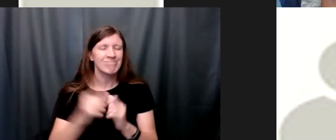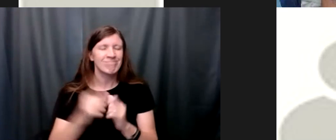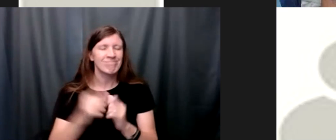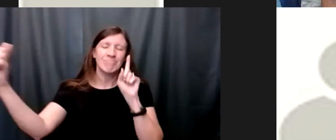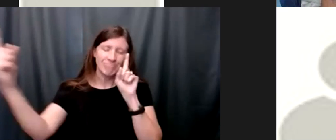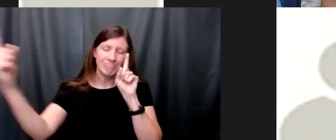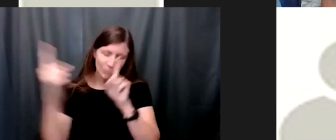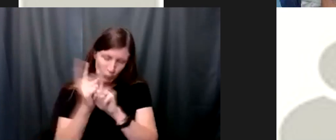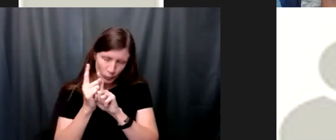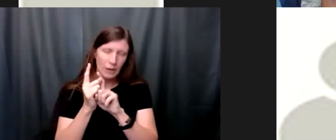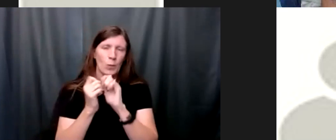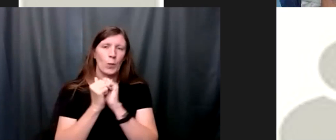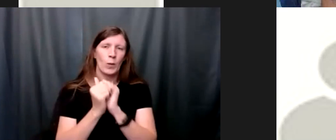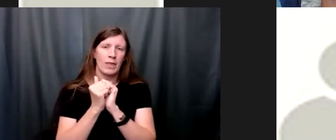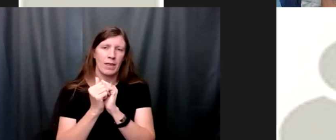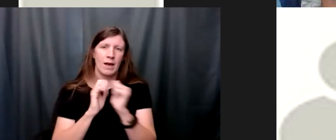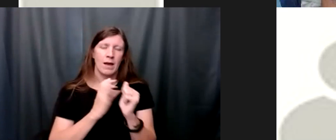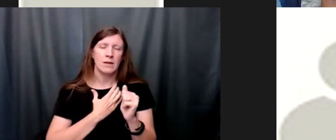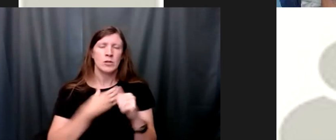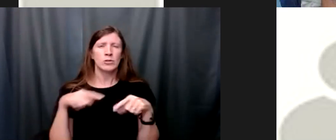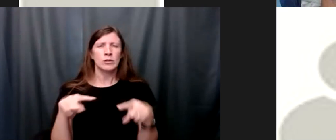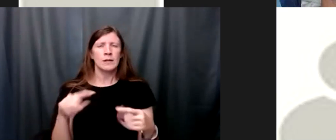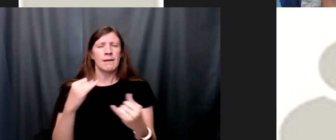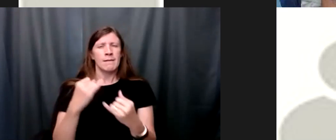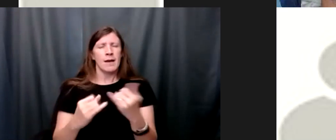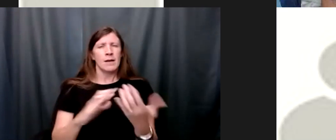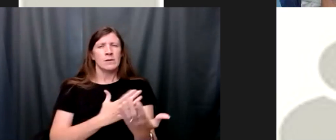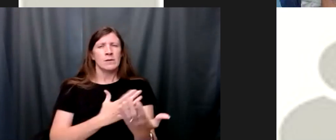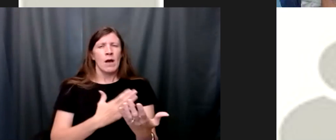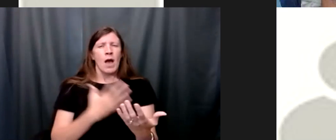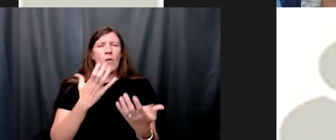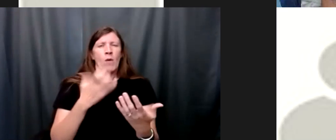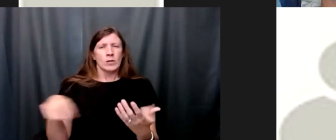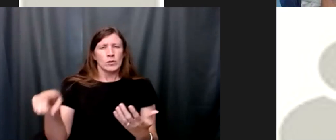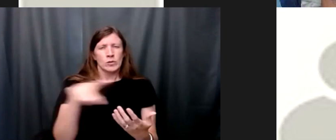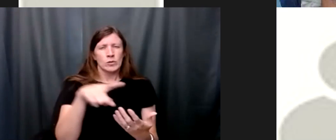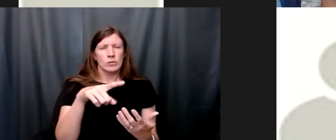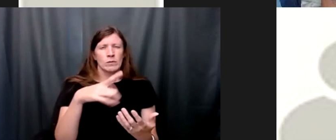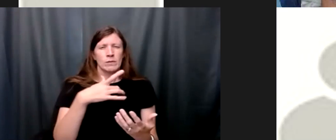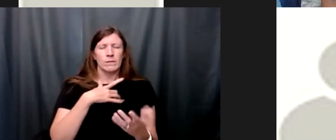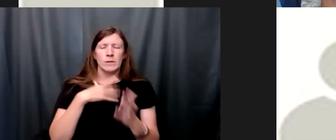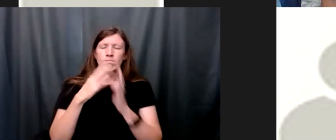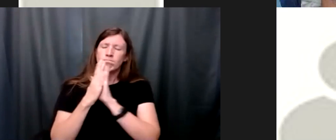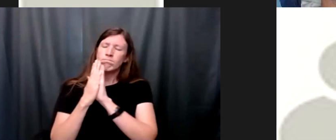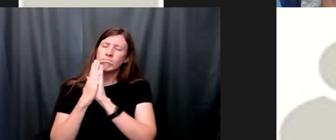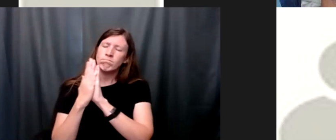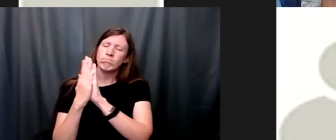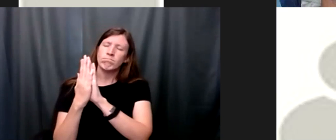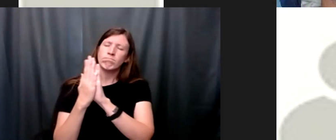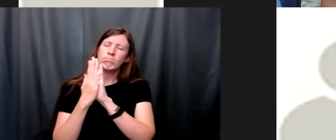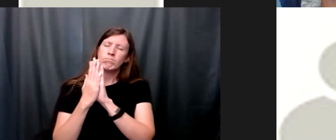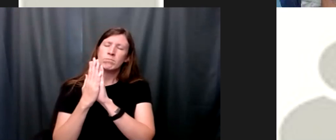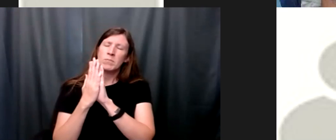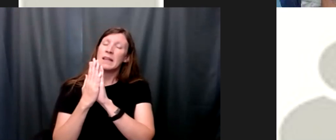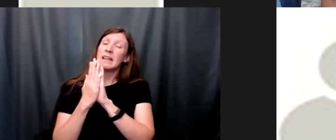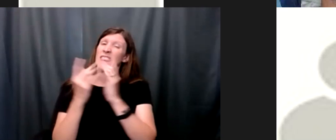during this final song i want you to reconnect your heart to god and even consider what next step he might have for you